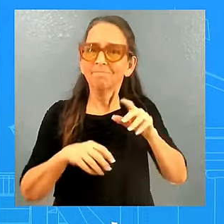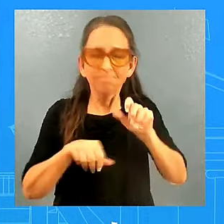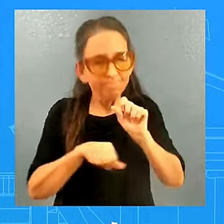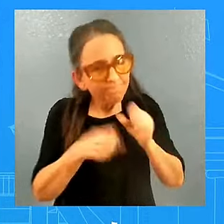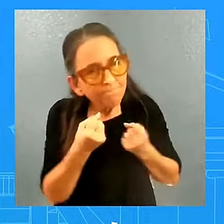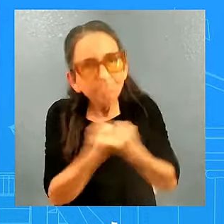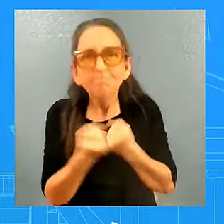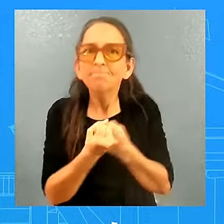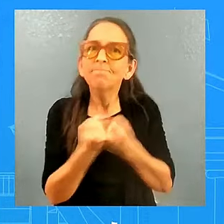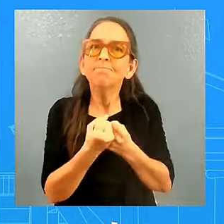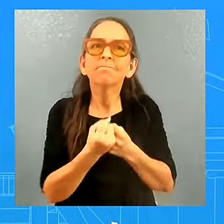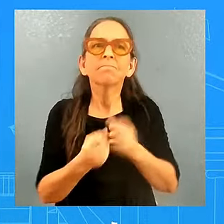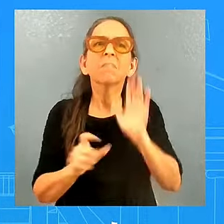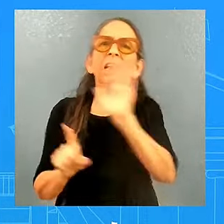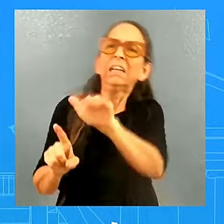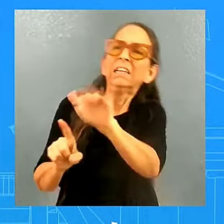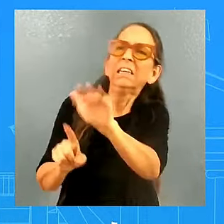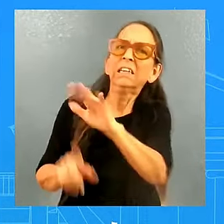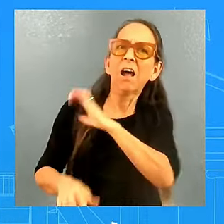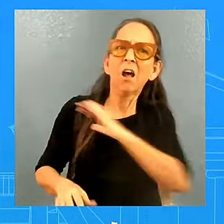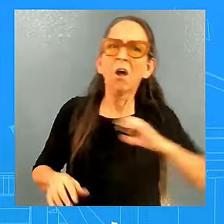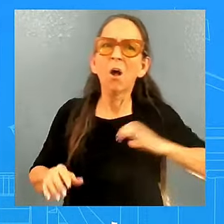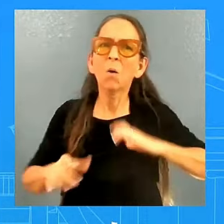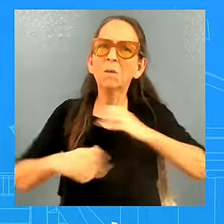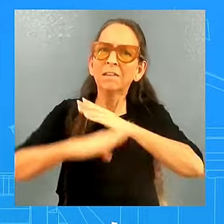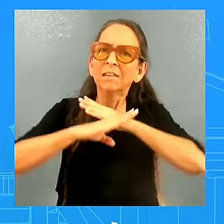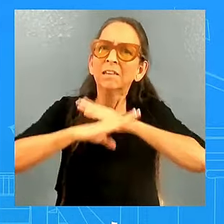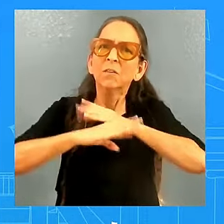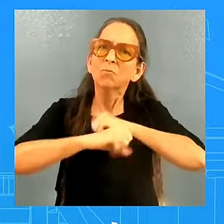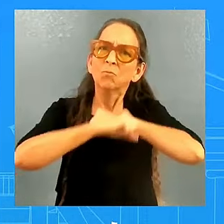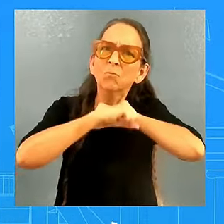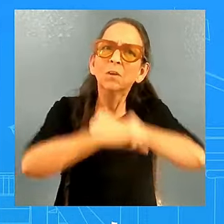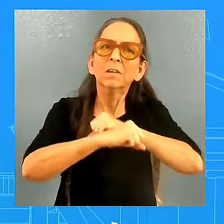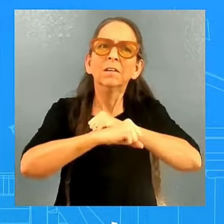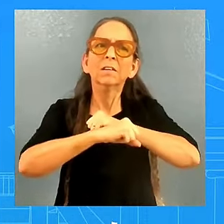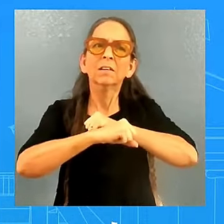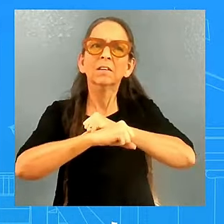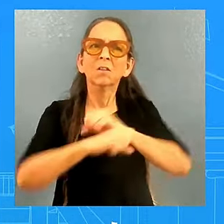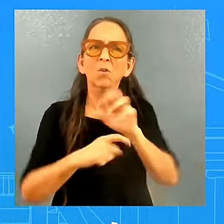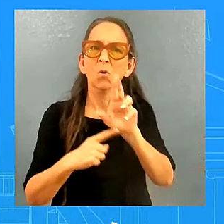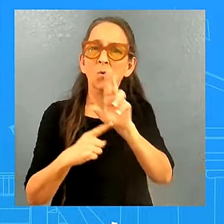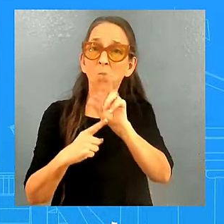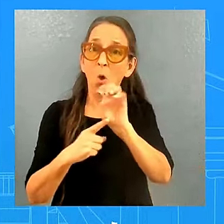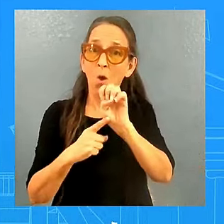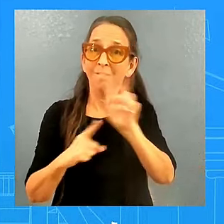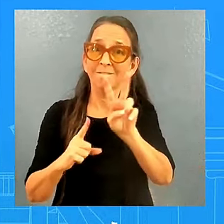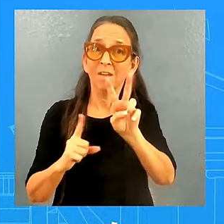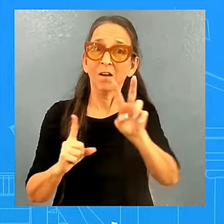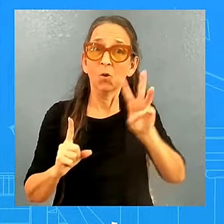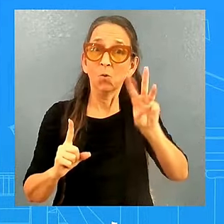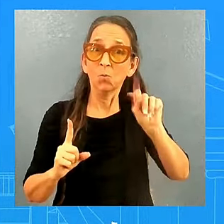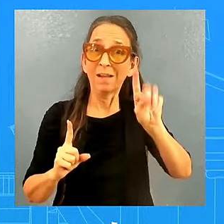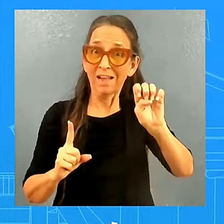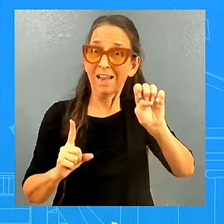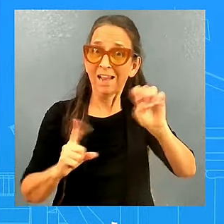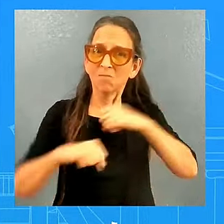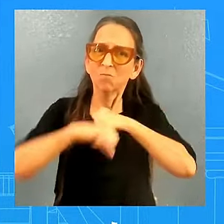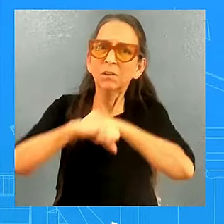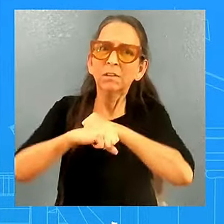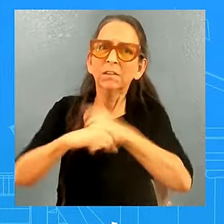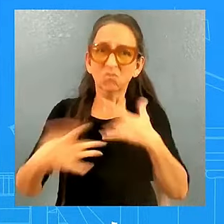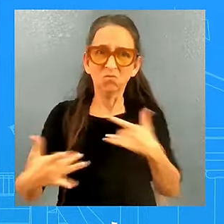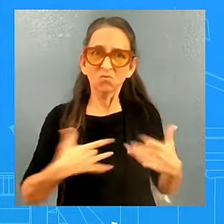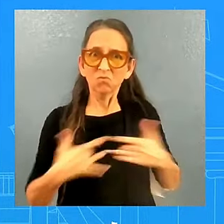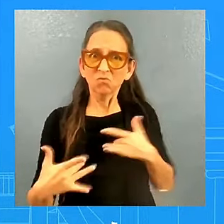protections of Roe v. That's what we want to see. Are we concerned? Yes, we're concerned. Nothing changes about our concern about